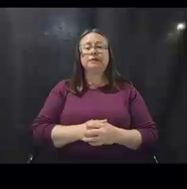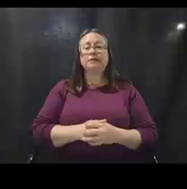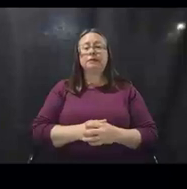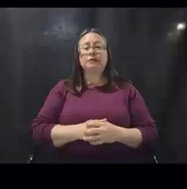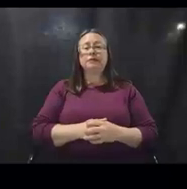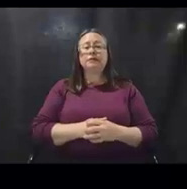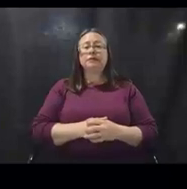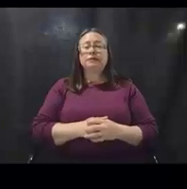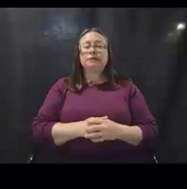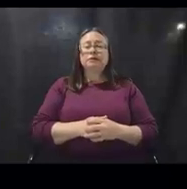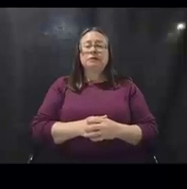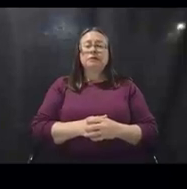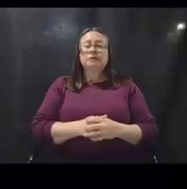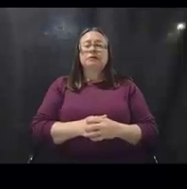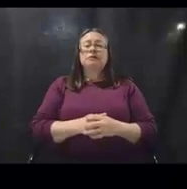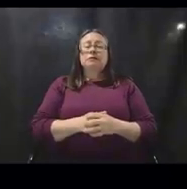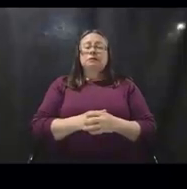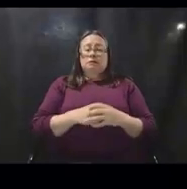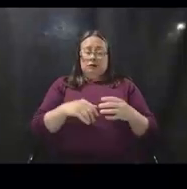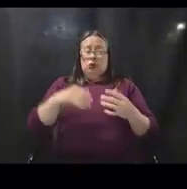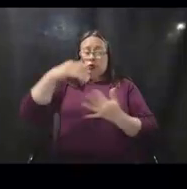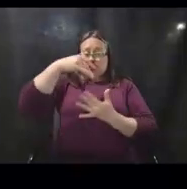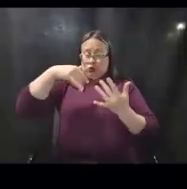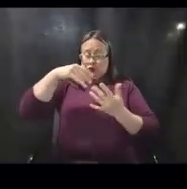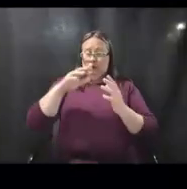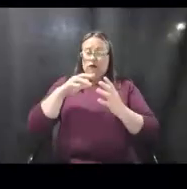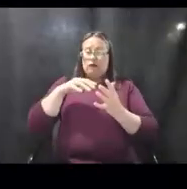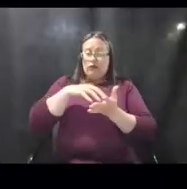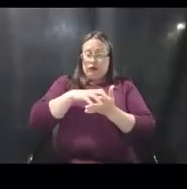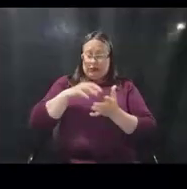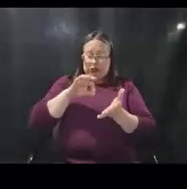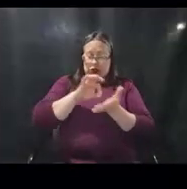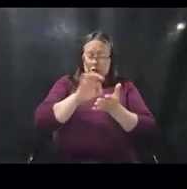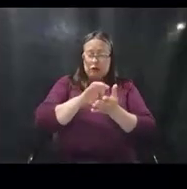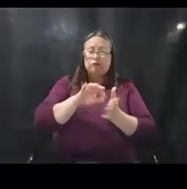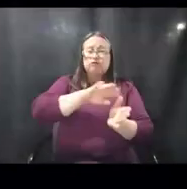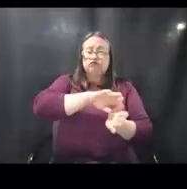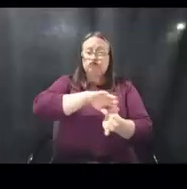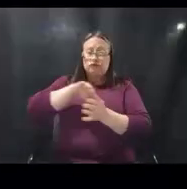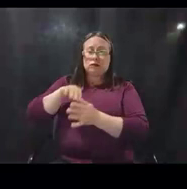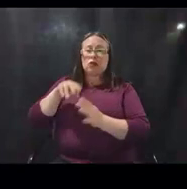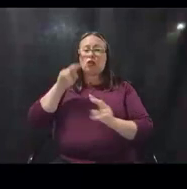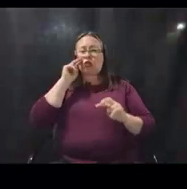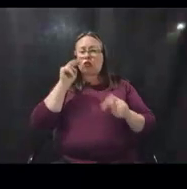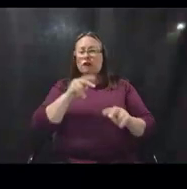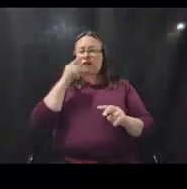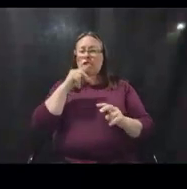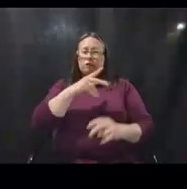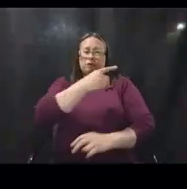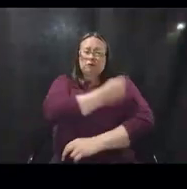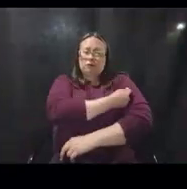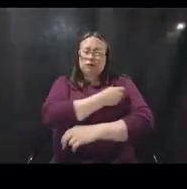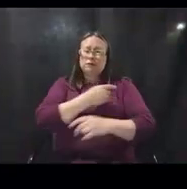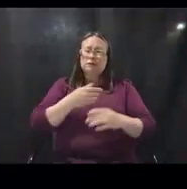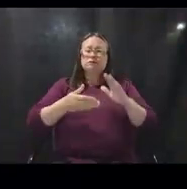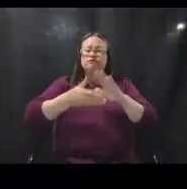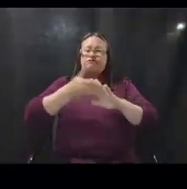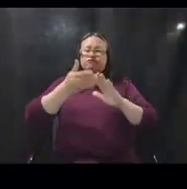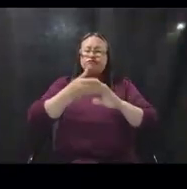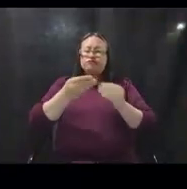In addition to the social vulnerability scores, we are looking for a vaccine administration strategy that covers five components. So,